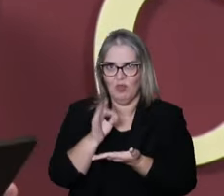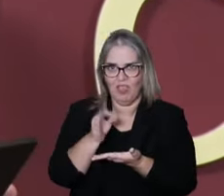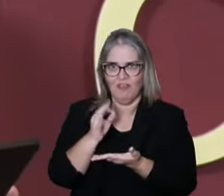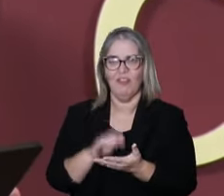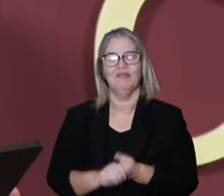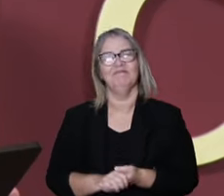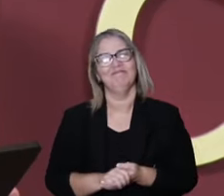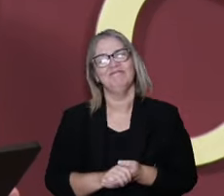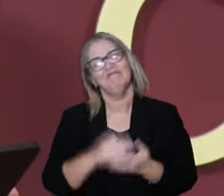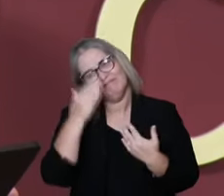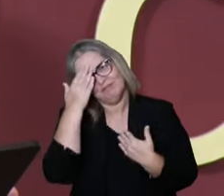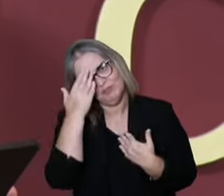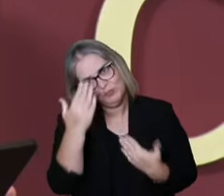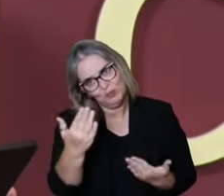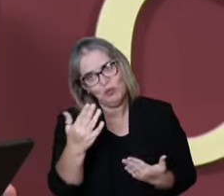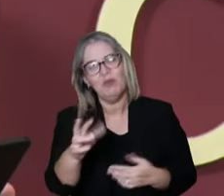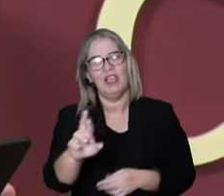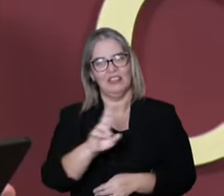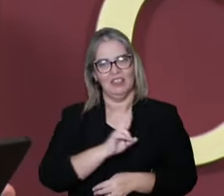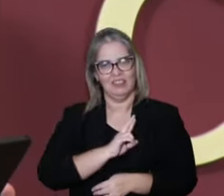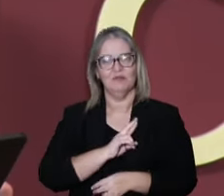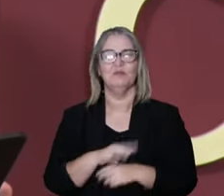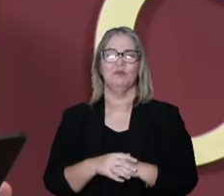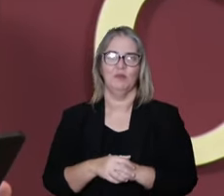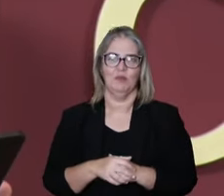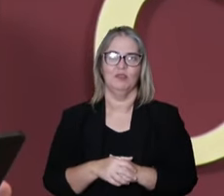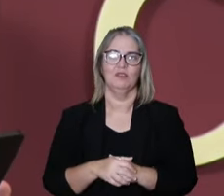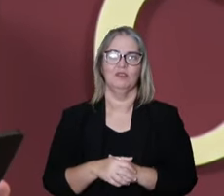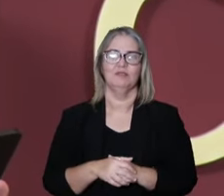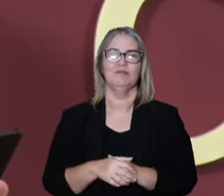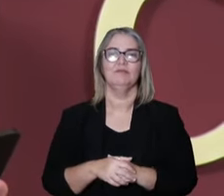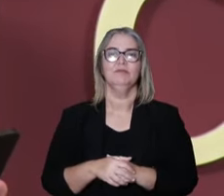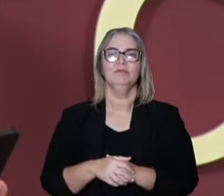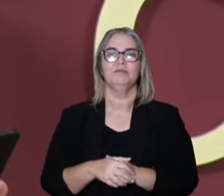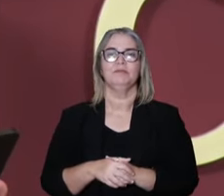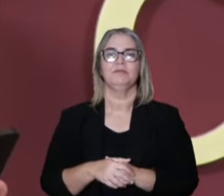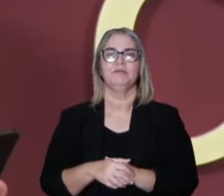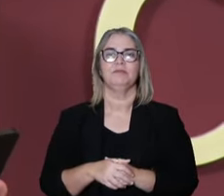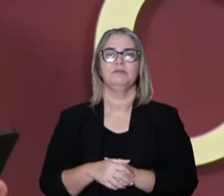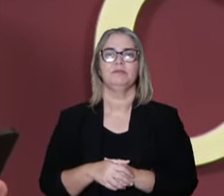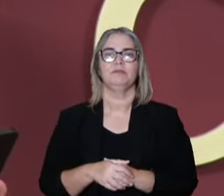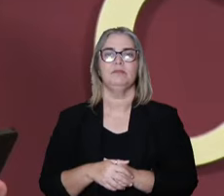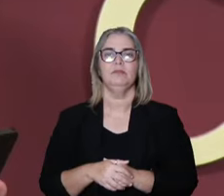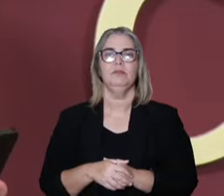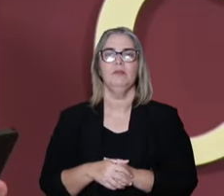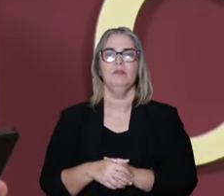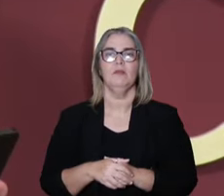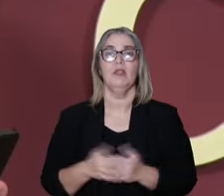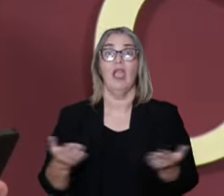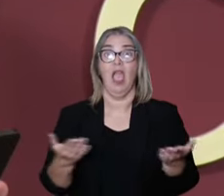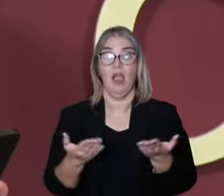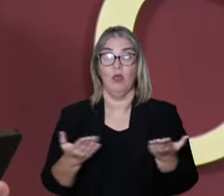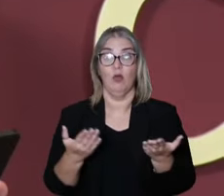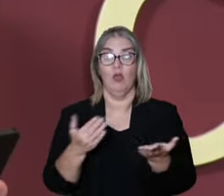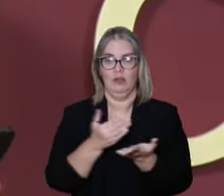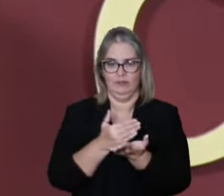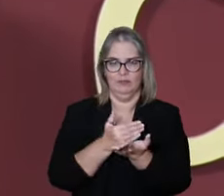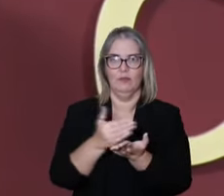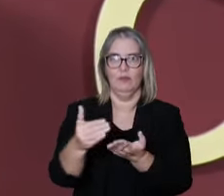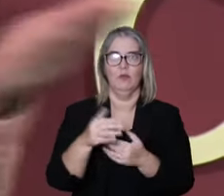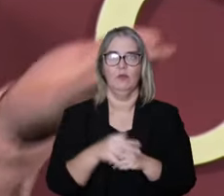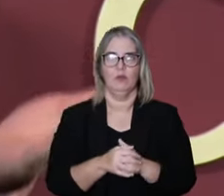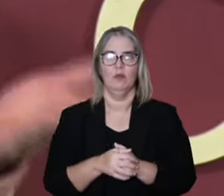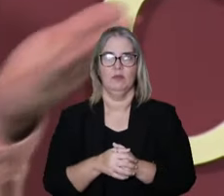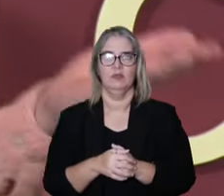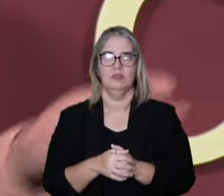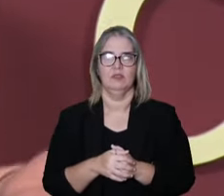related to the cafés. So thank you for all these kind words. And now we